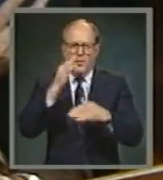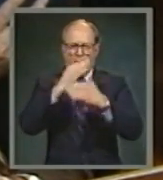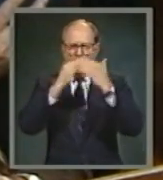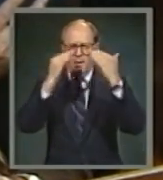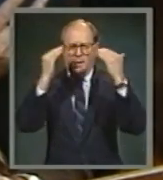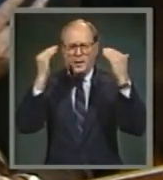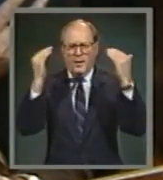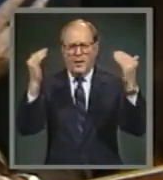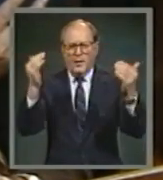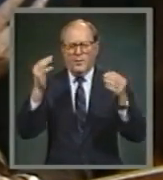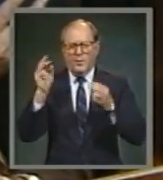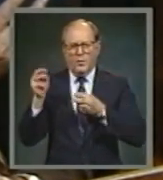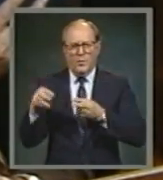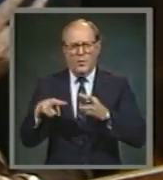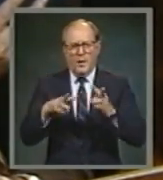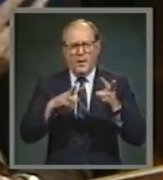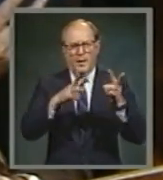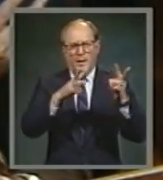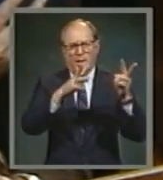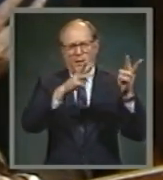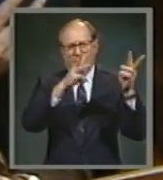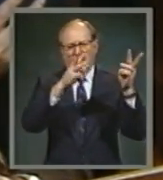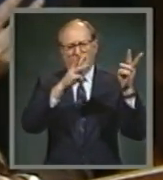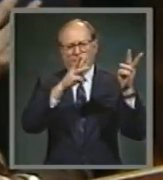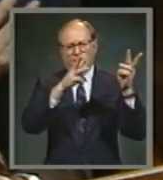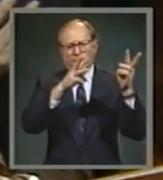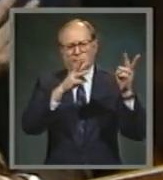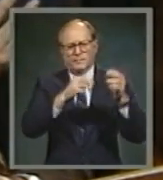homeward way